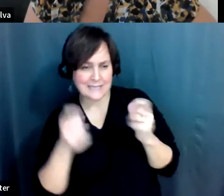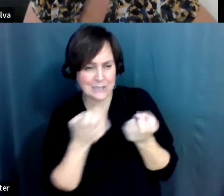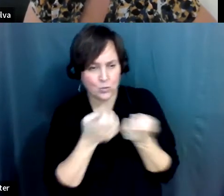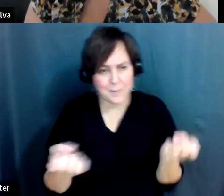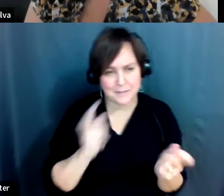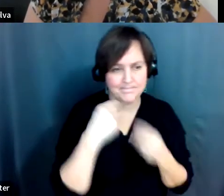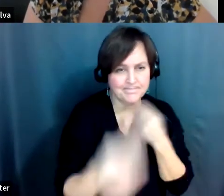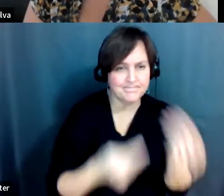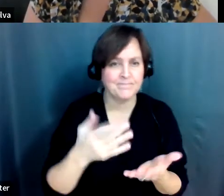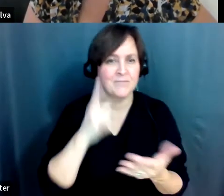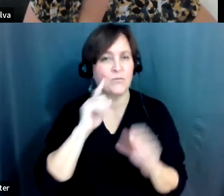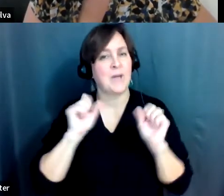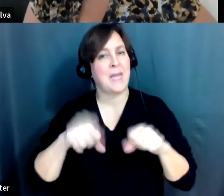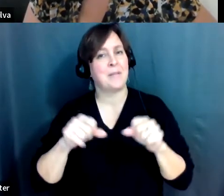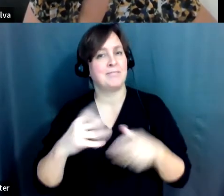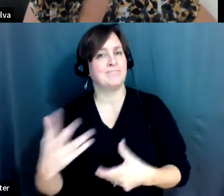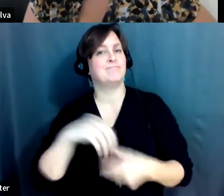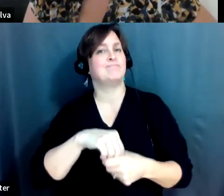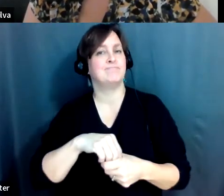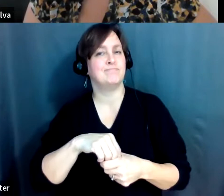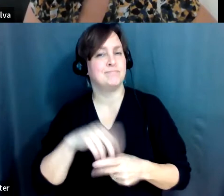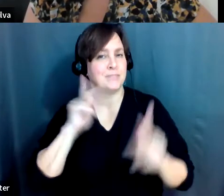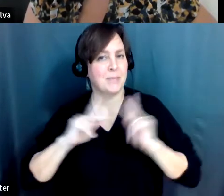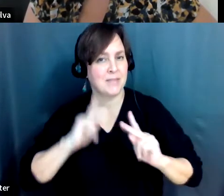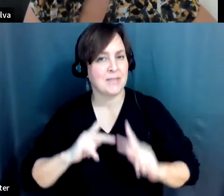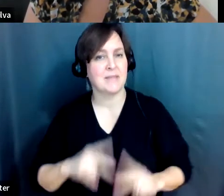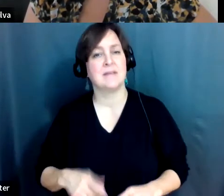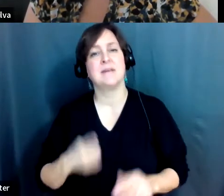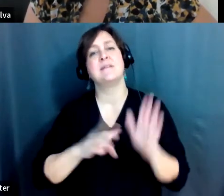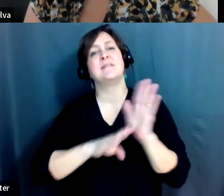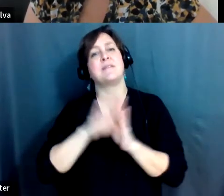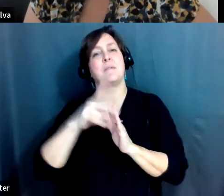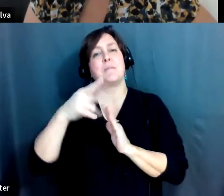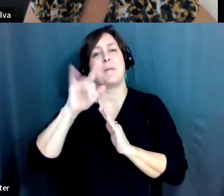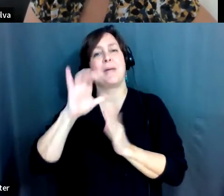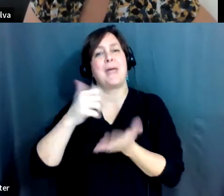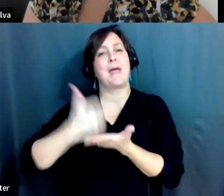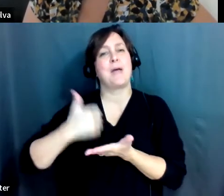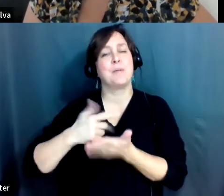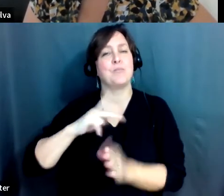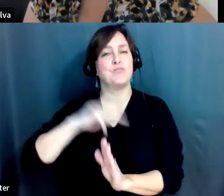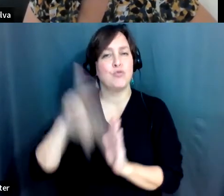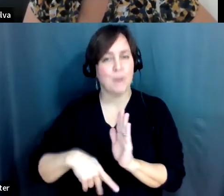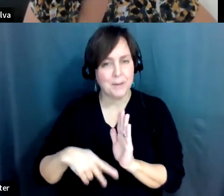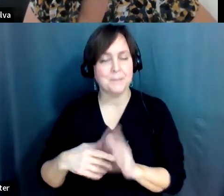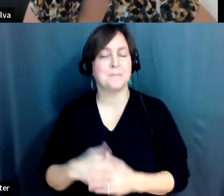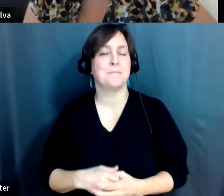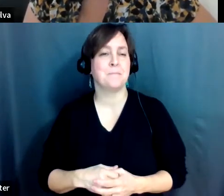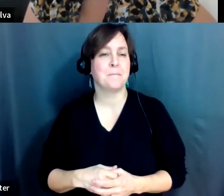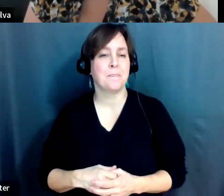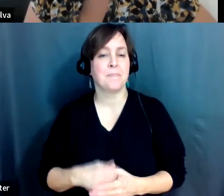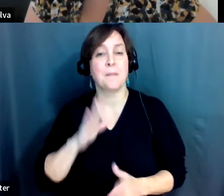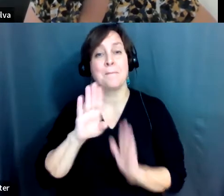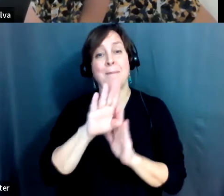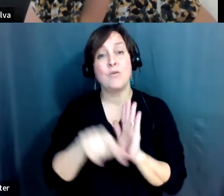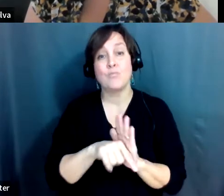participation, and developing public health programs helps guide BirdAbility's overall approach. Her background is in blindness